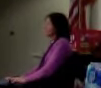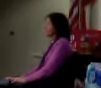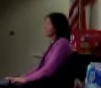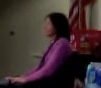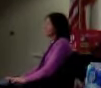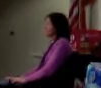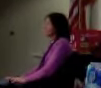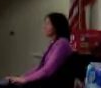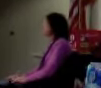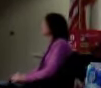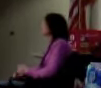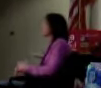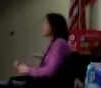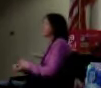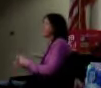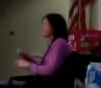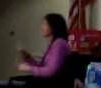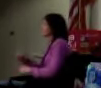This is not the hard question, folks.